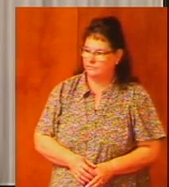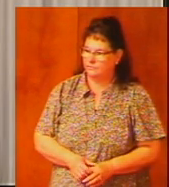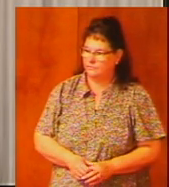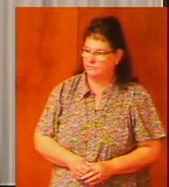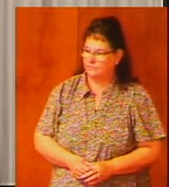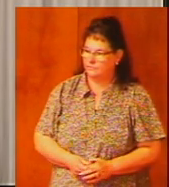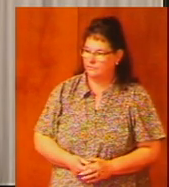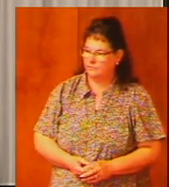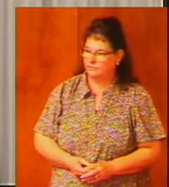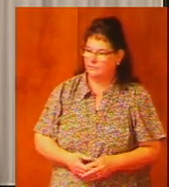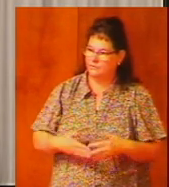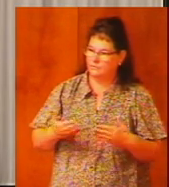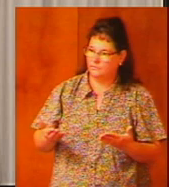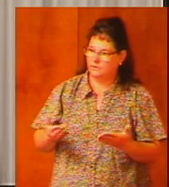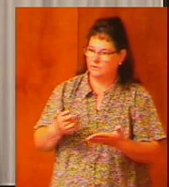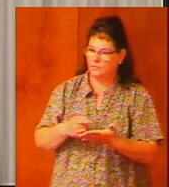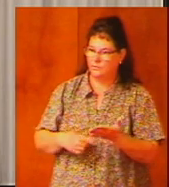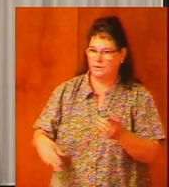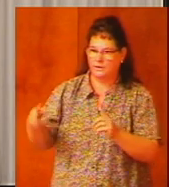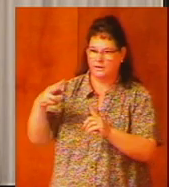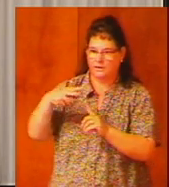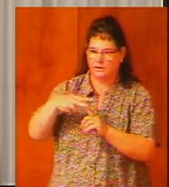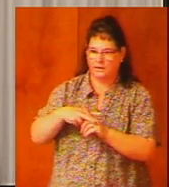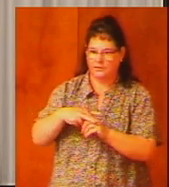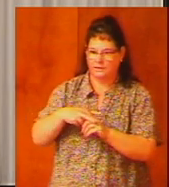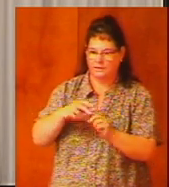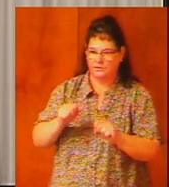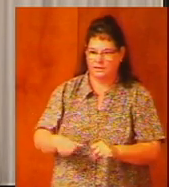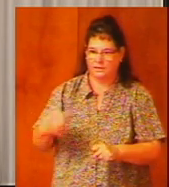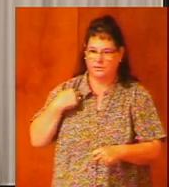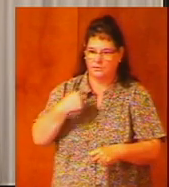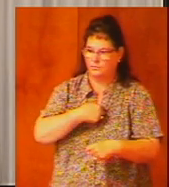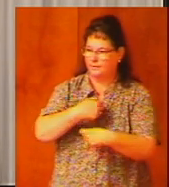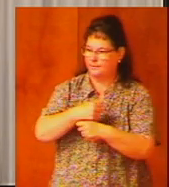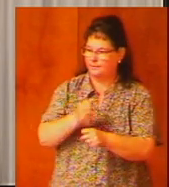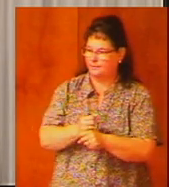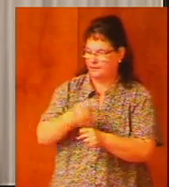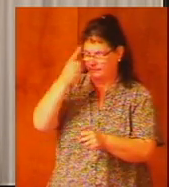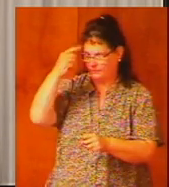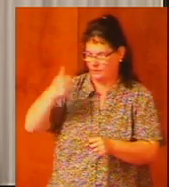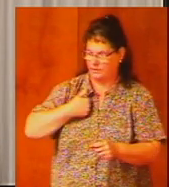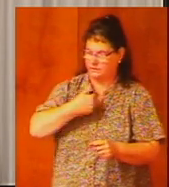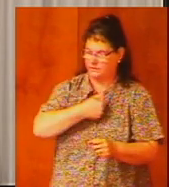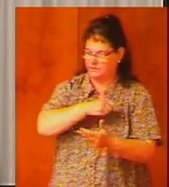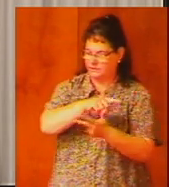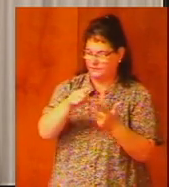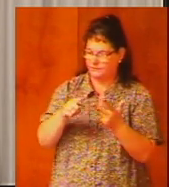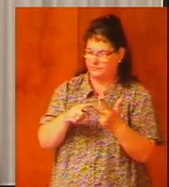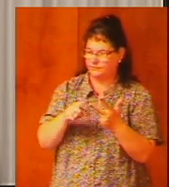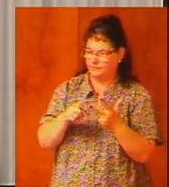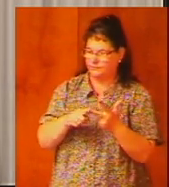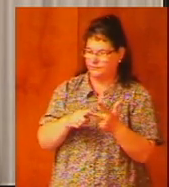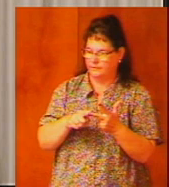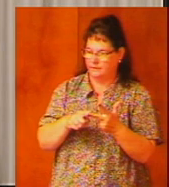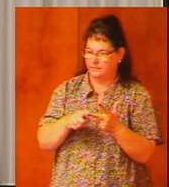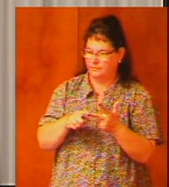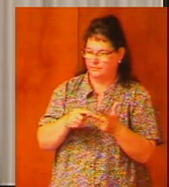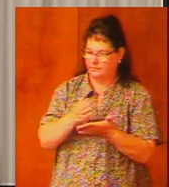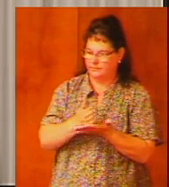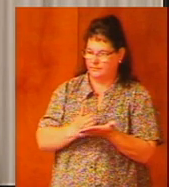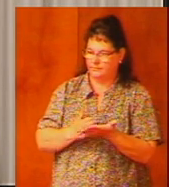well what applications can we make to ourselves today